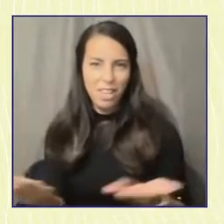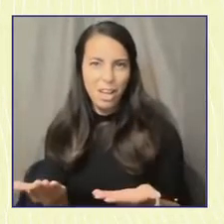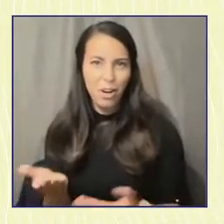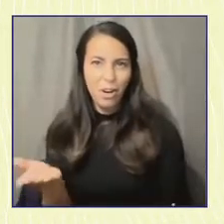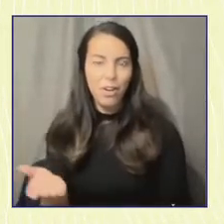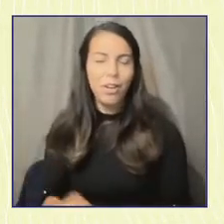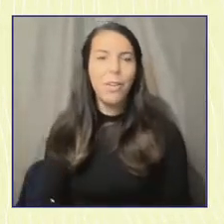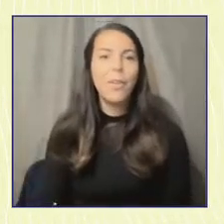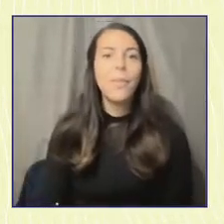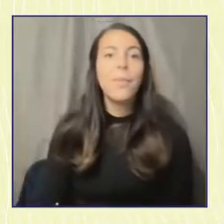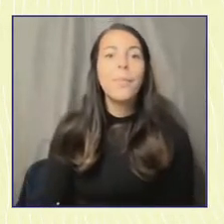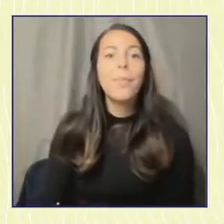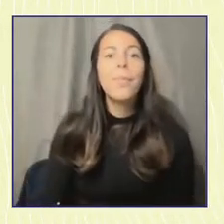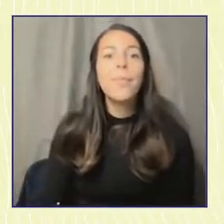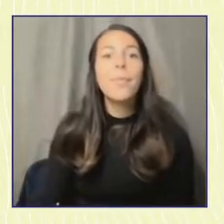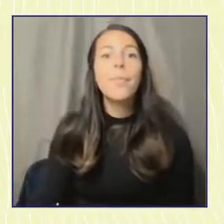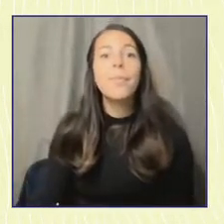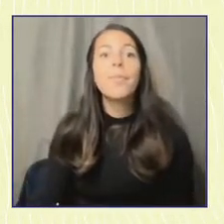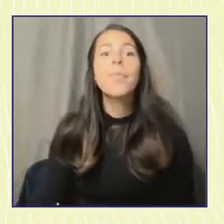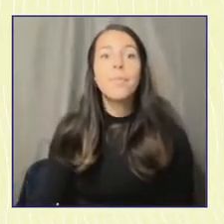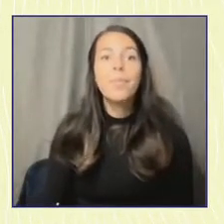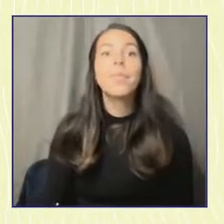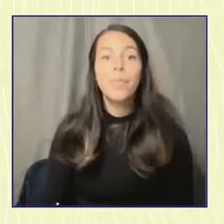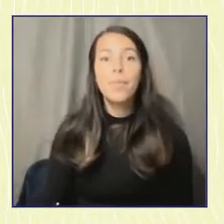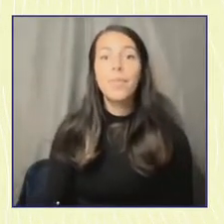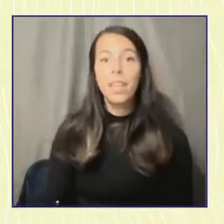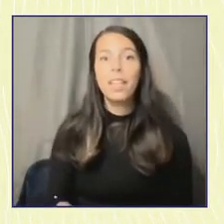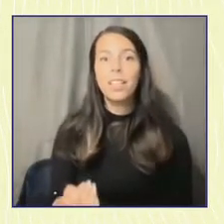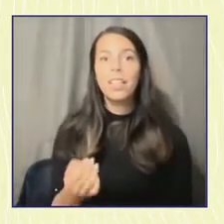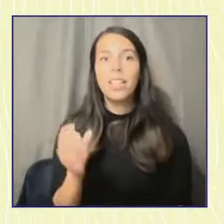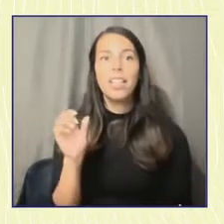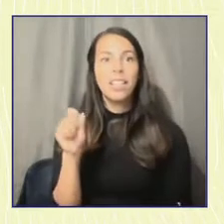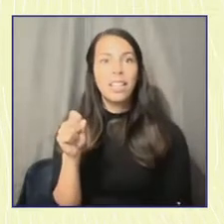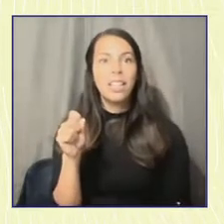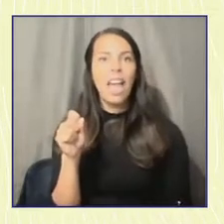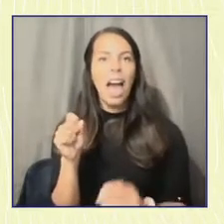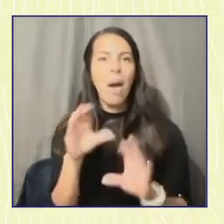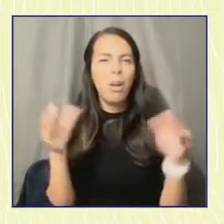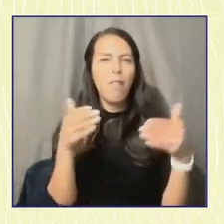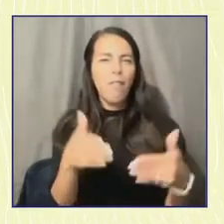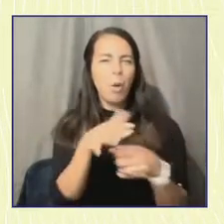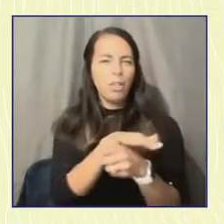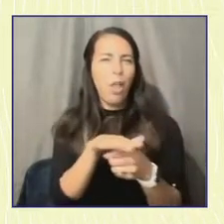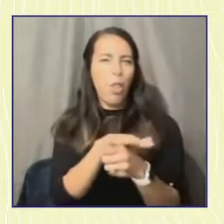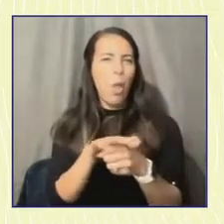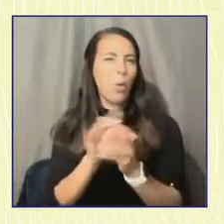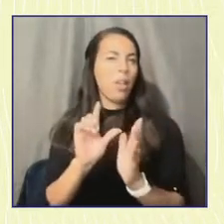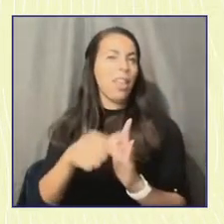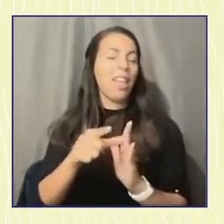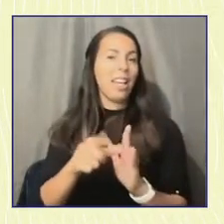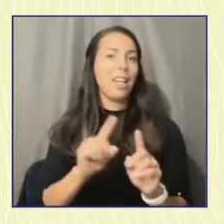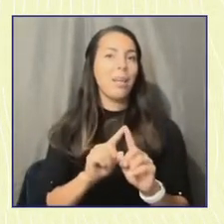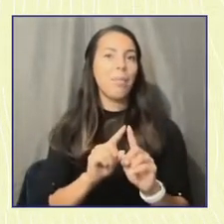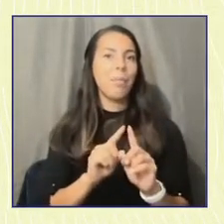I love that. We're definitely going to return to focusing on the local and a little later on. But Zoe, do have anything to add?